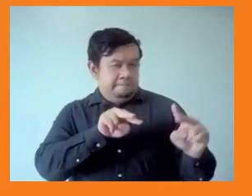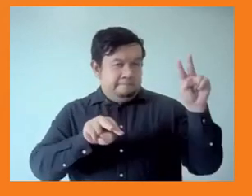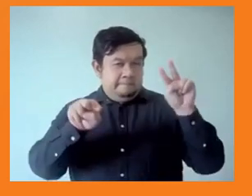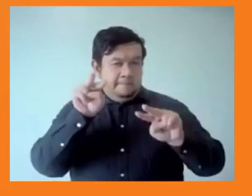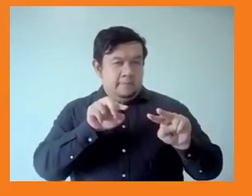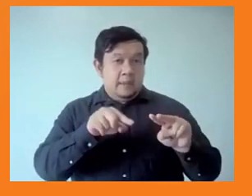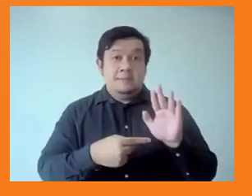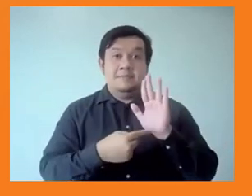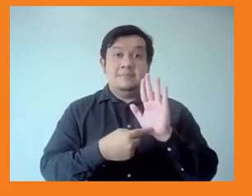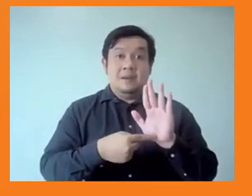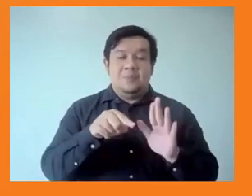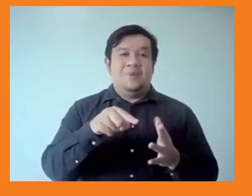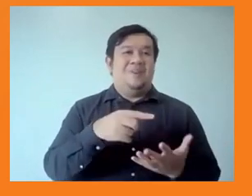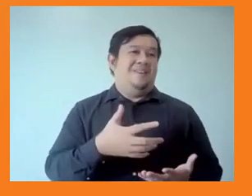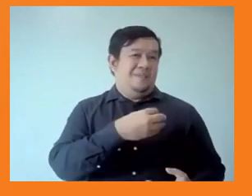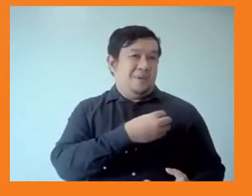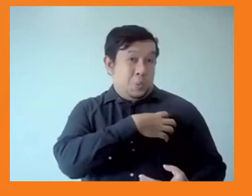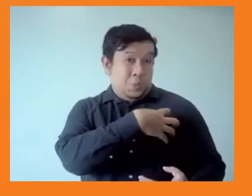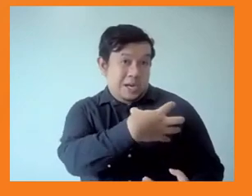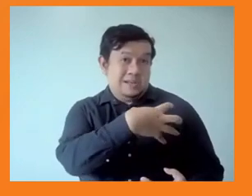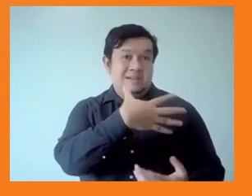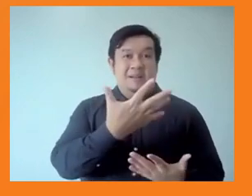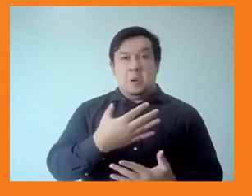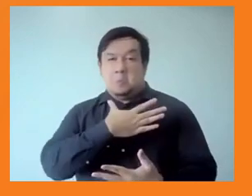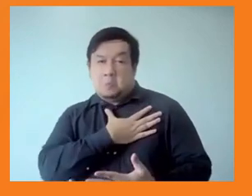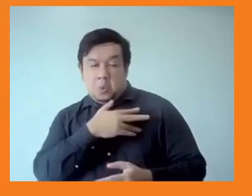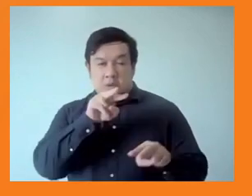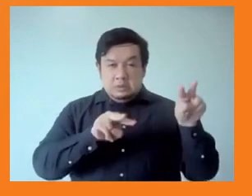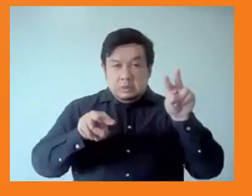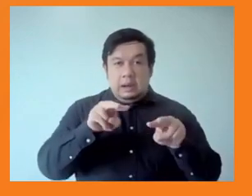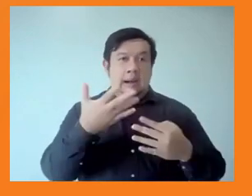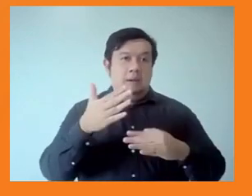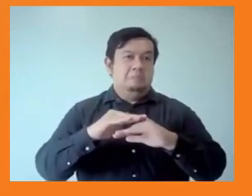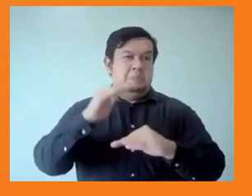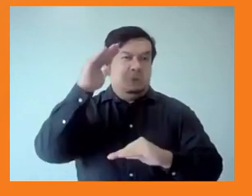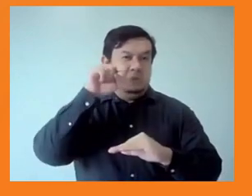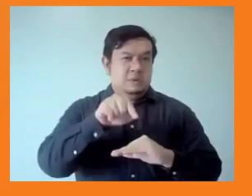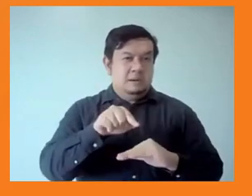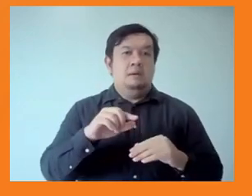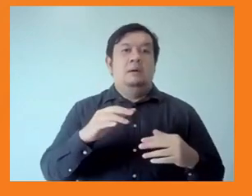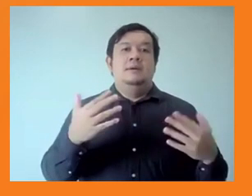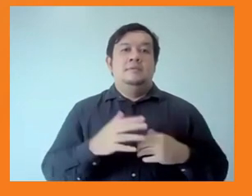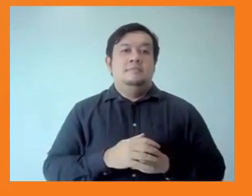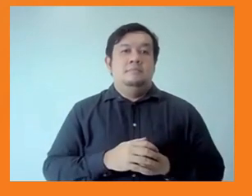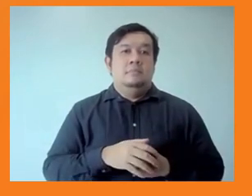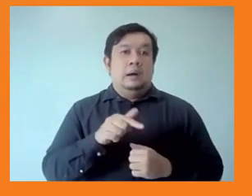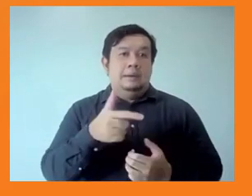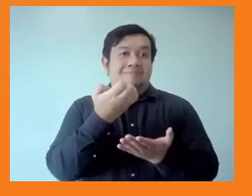eradication quite elusive. And that trickle down economics just has not worked. Next slide, please.